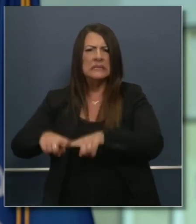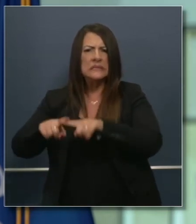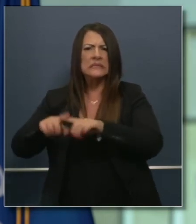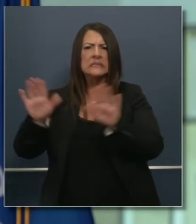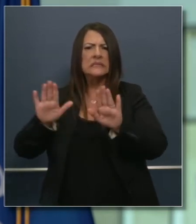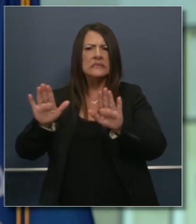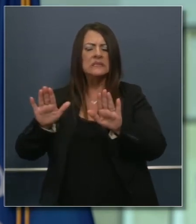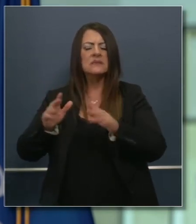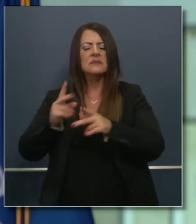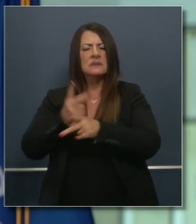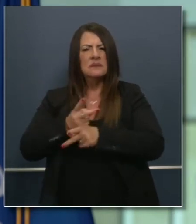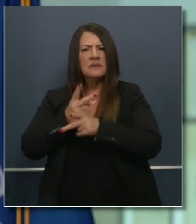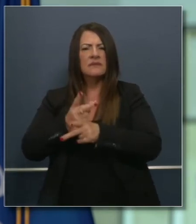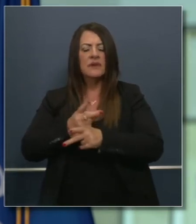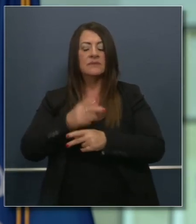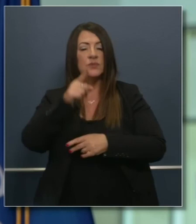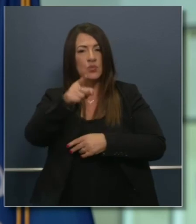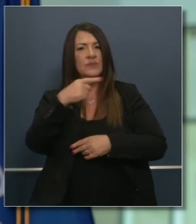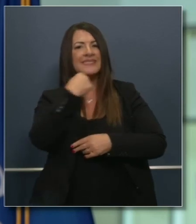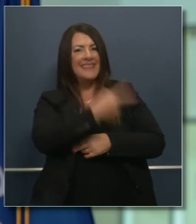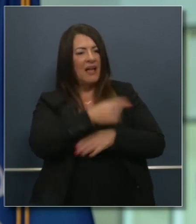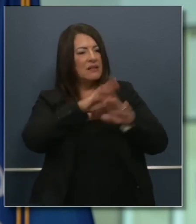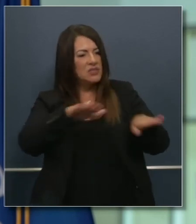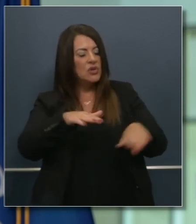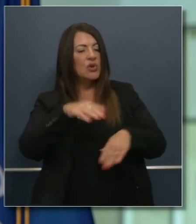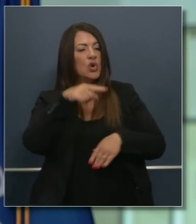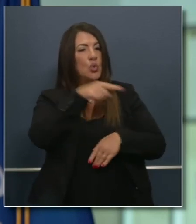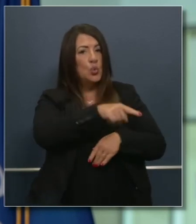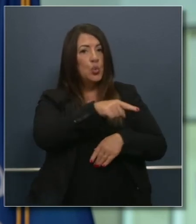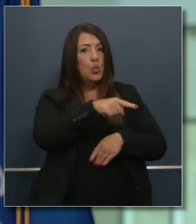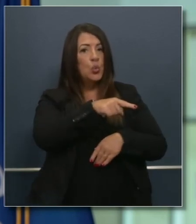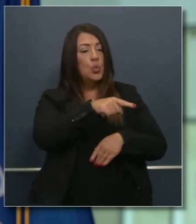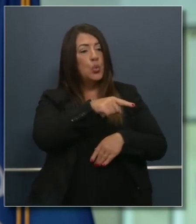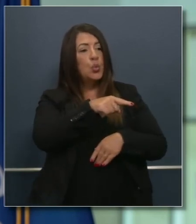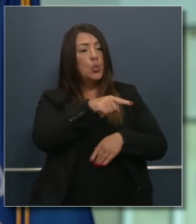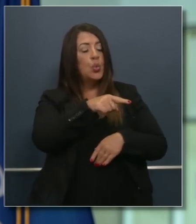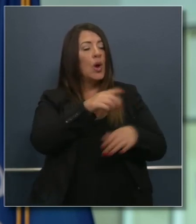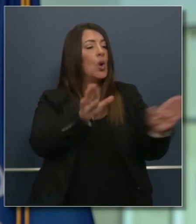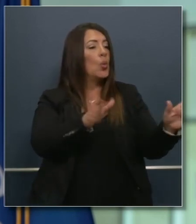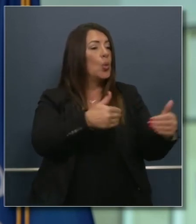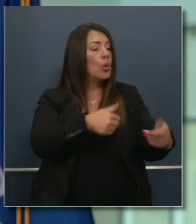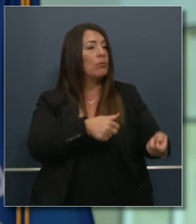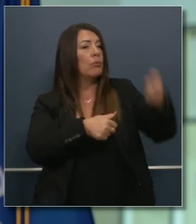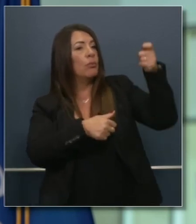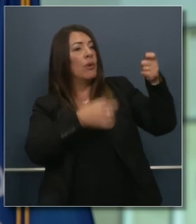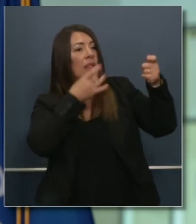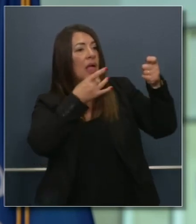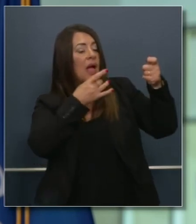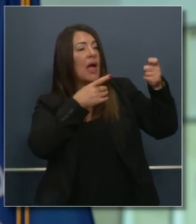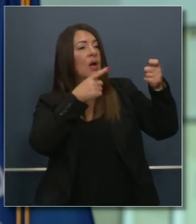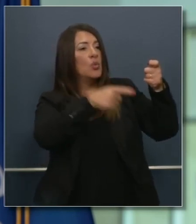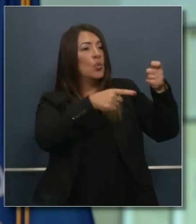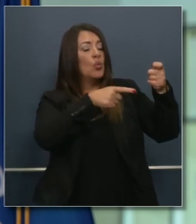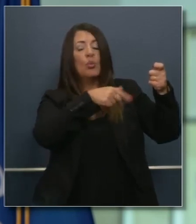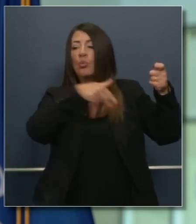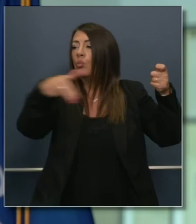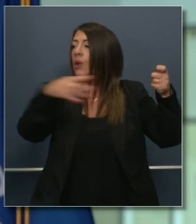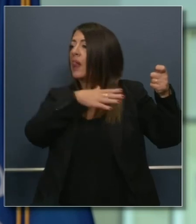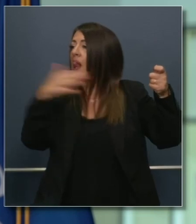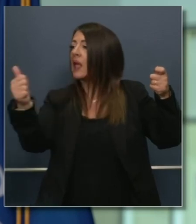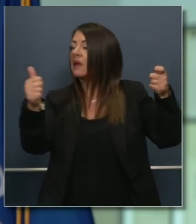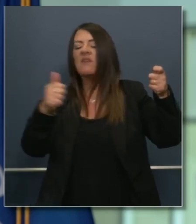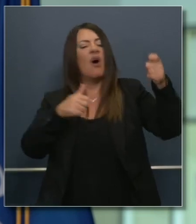remind your kids when you walk out of a room to turn the lights off, this is the time to do it, particularly between the hours of 3 and 8.